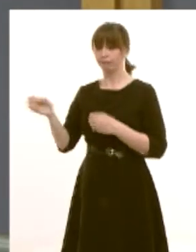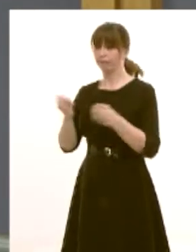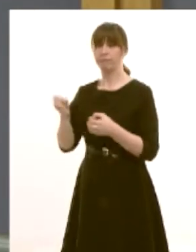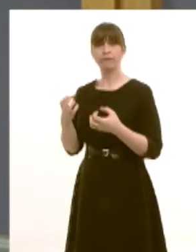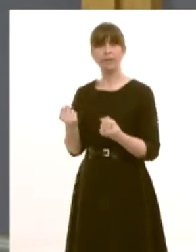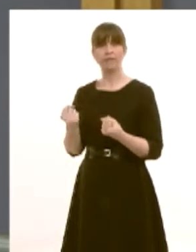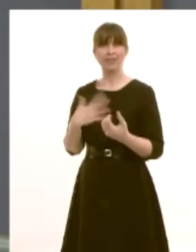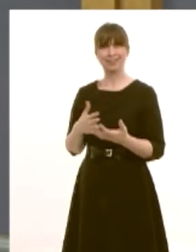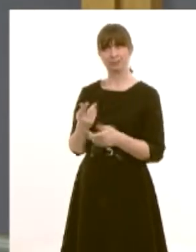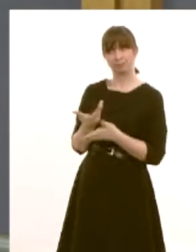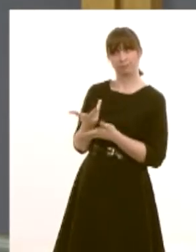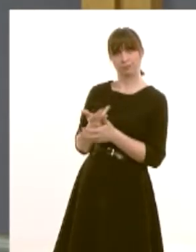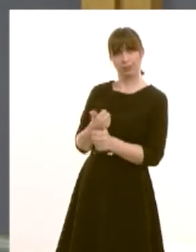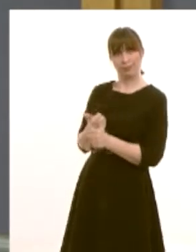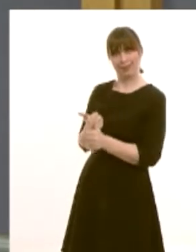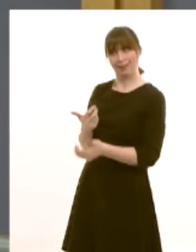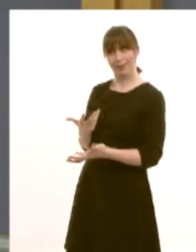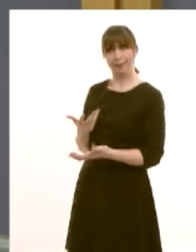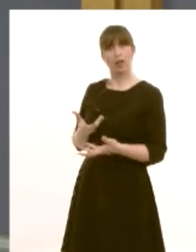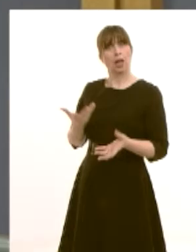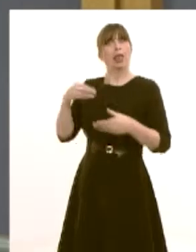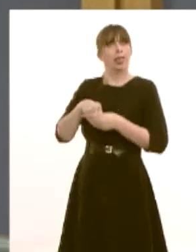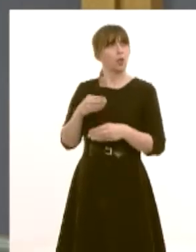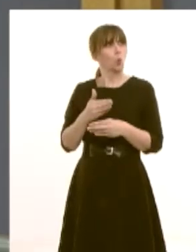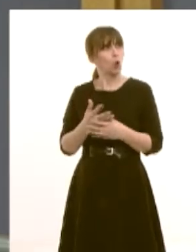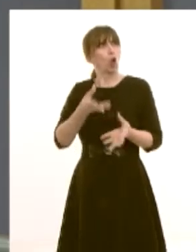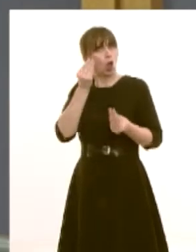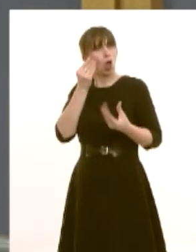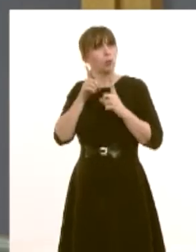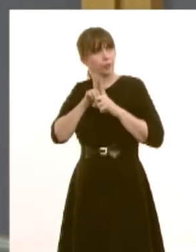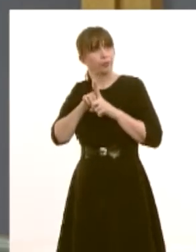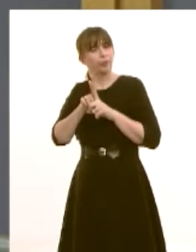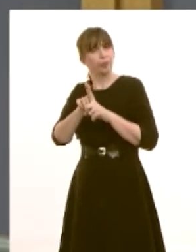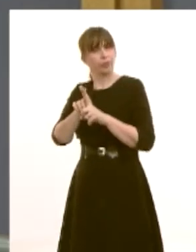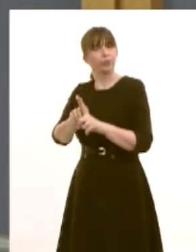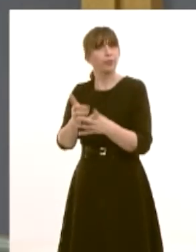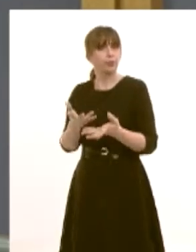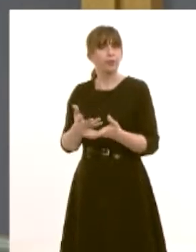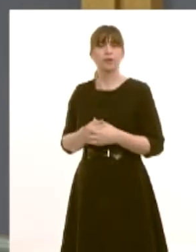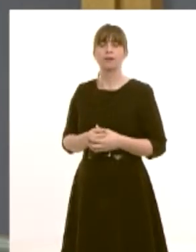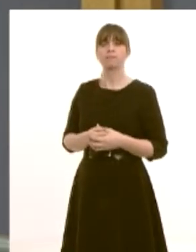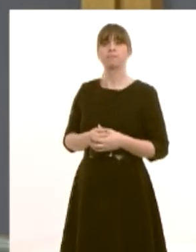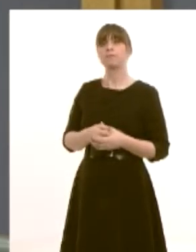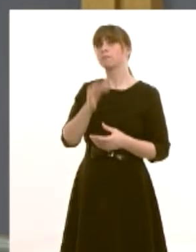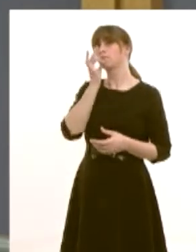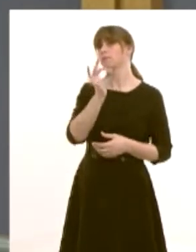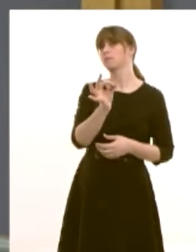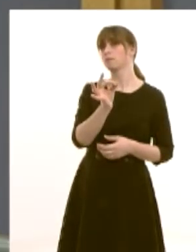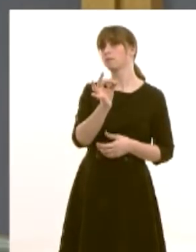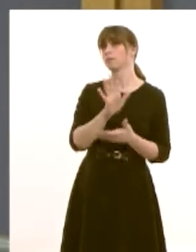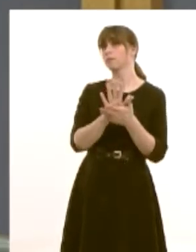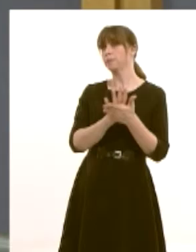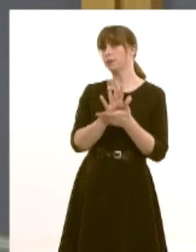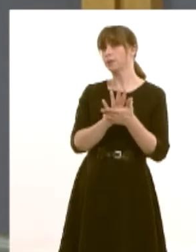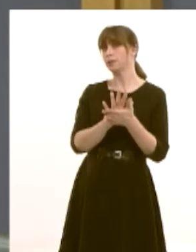also just as important that young people do become aware of the opportunities available to them through apprenticeships will the first minister therefore